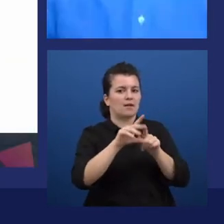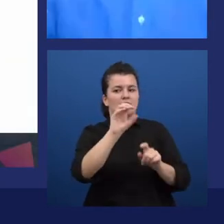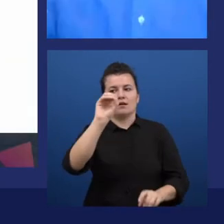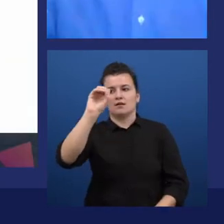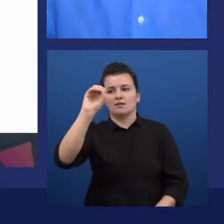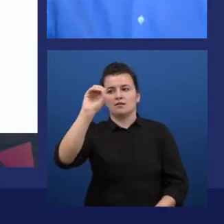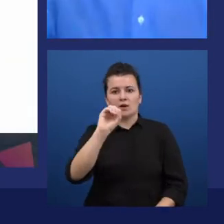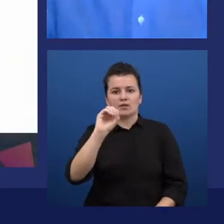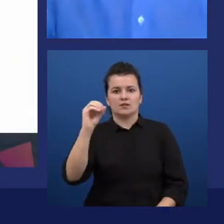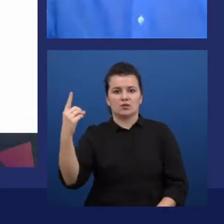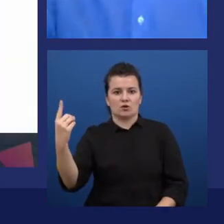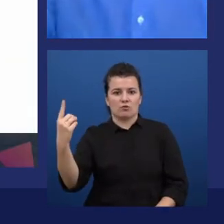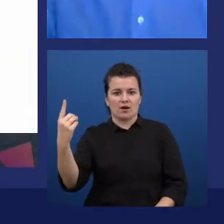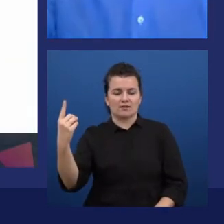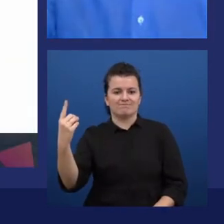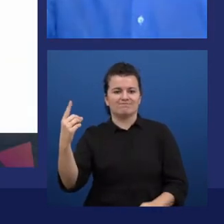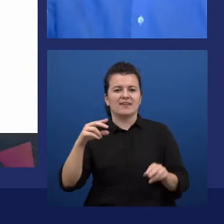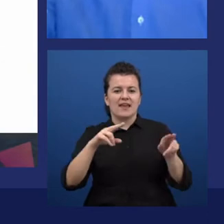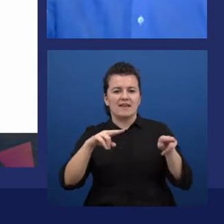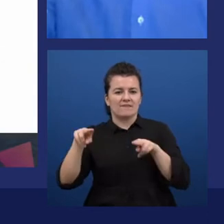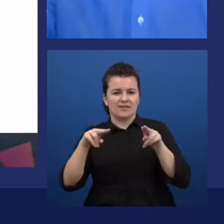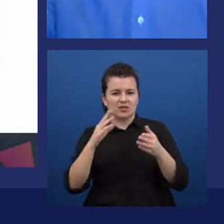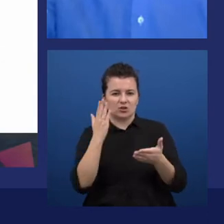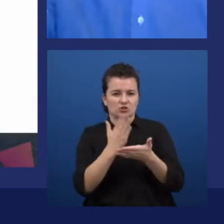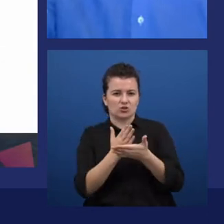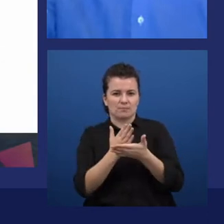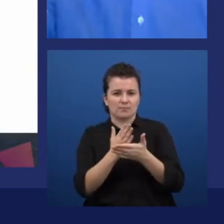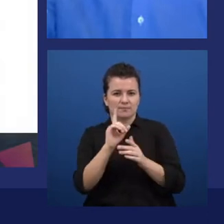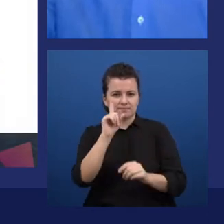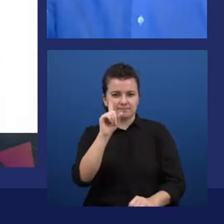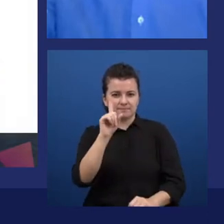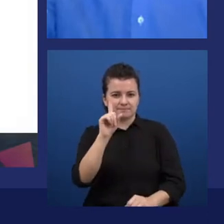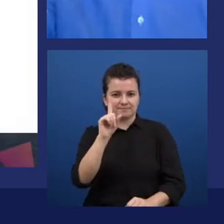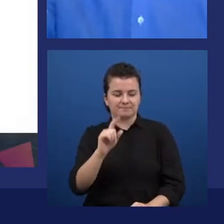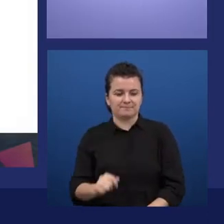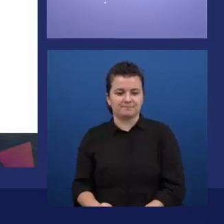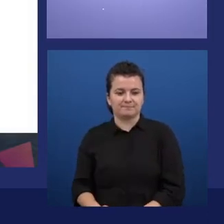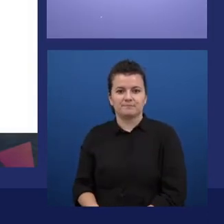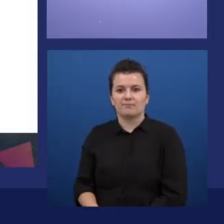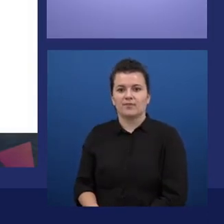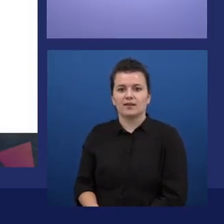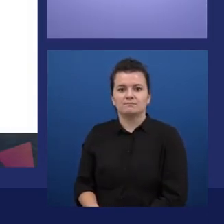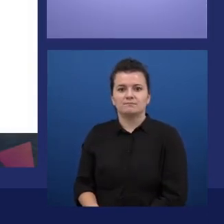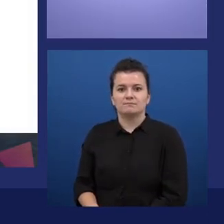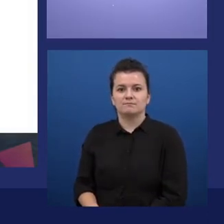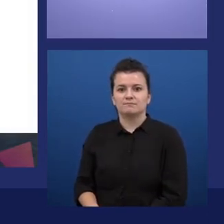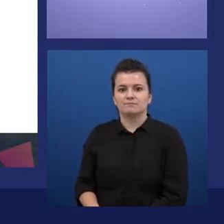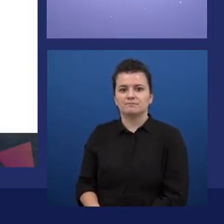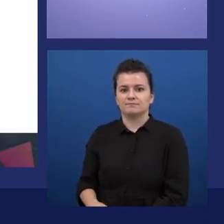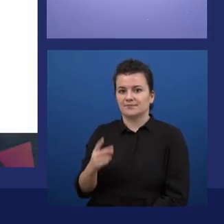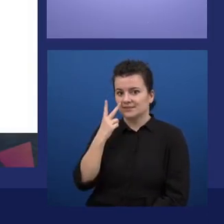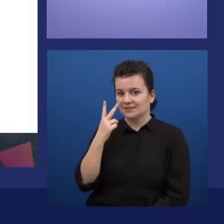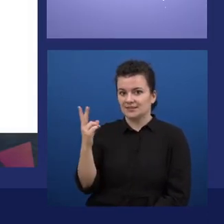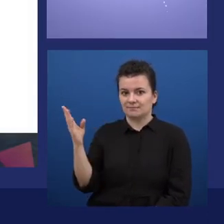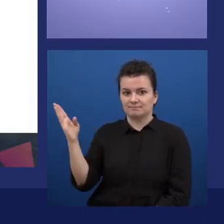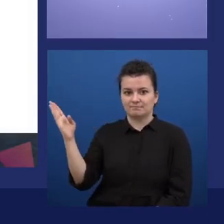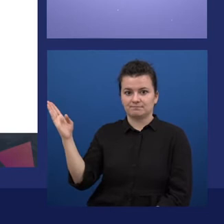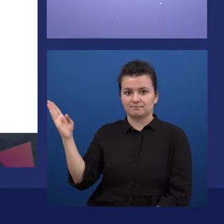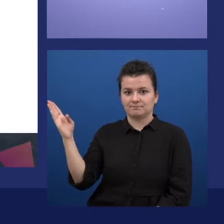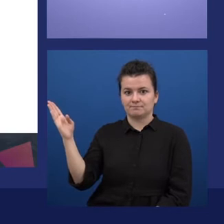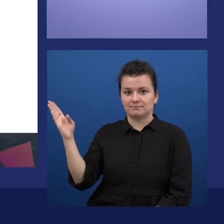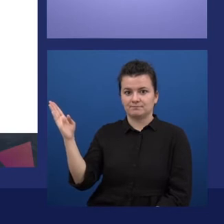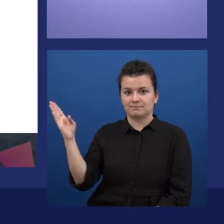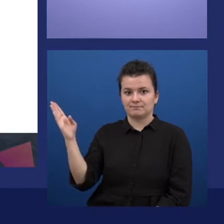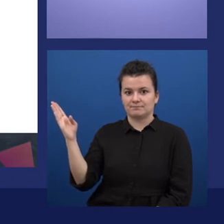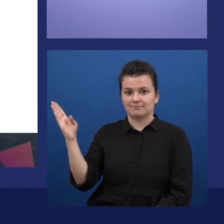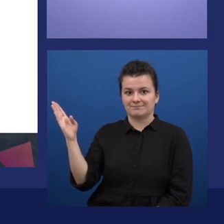video. Otherwise, there is a conflict of camera. And then I can take it here. It's going to be me. Hello there. How about we